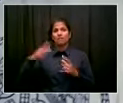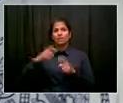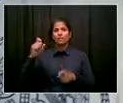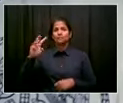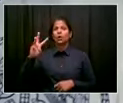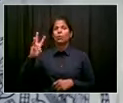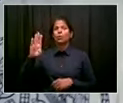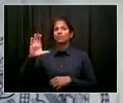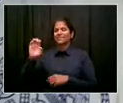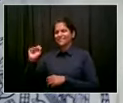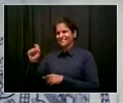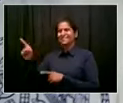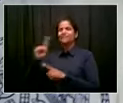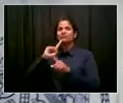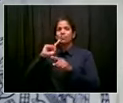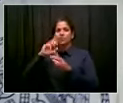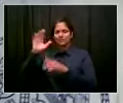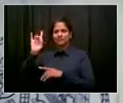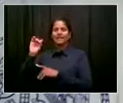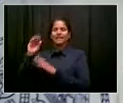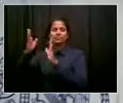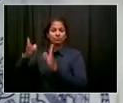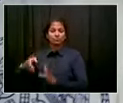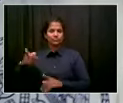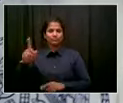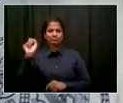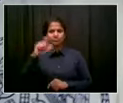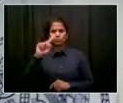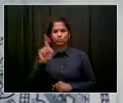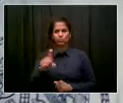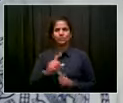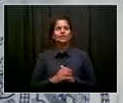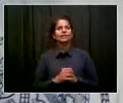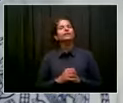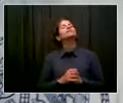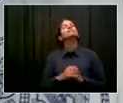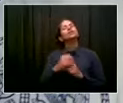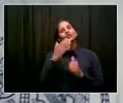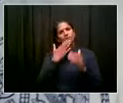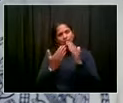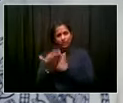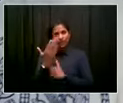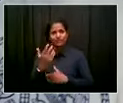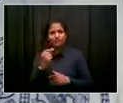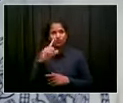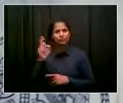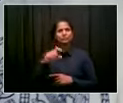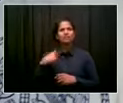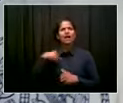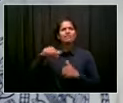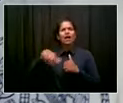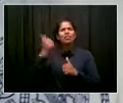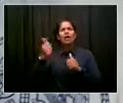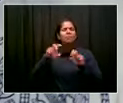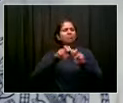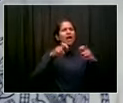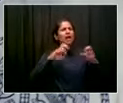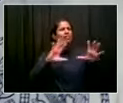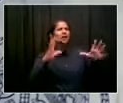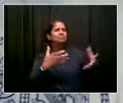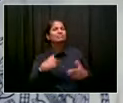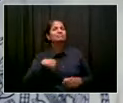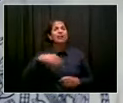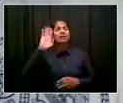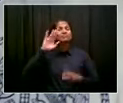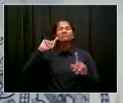mayor and um everyone else on the call the um the shootings over the weekend especially the shooting of